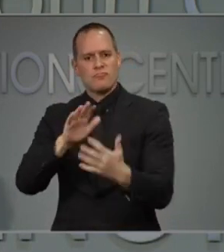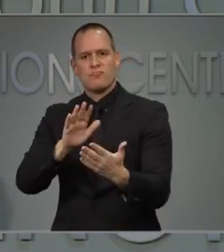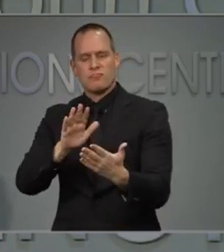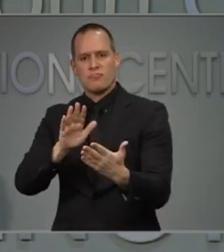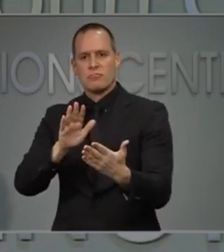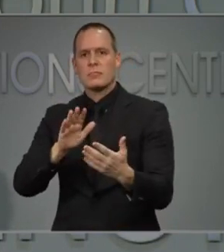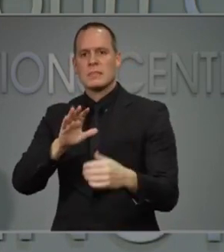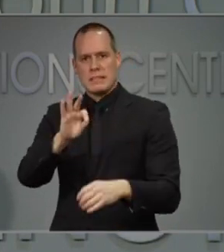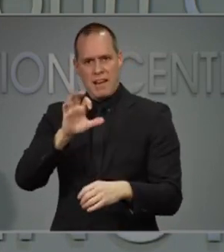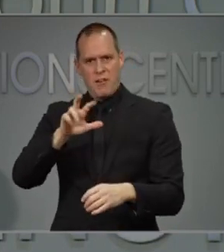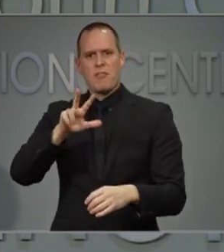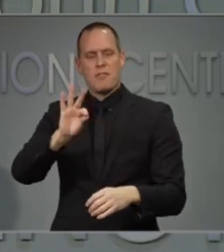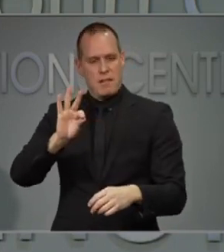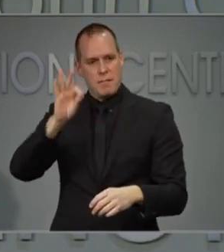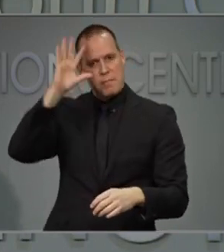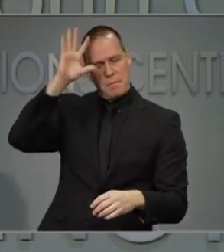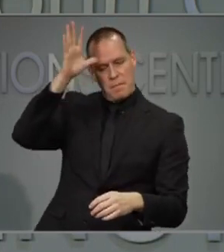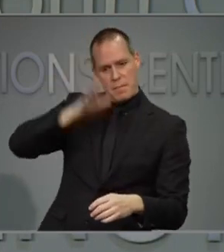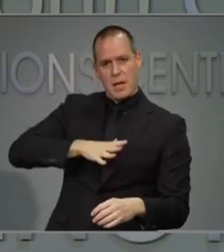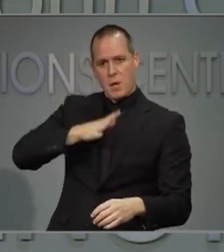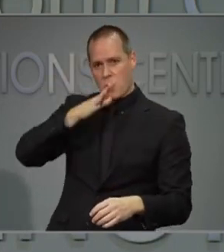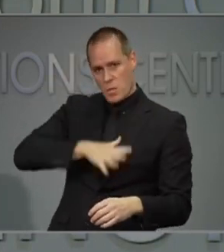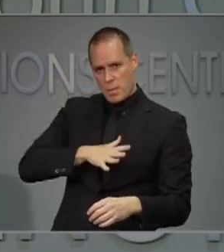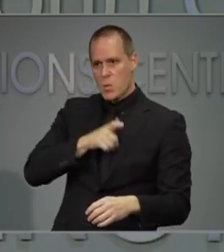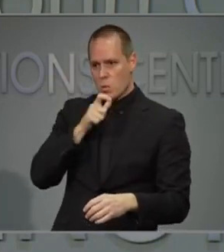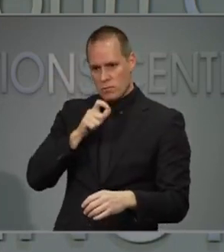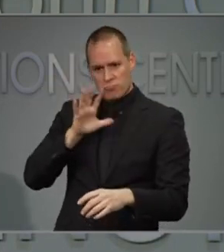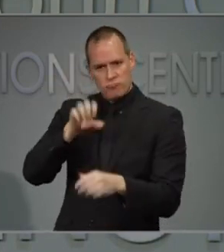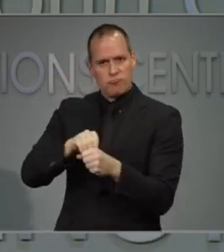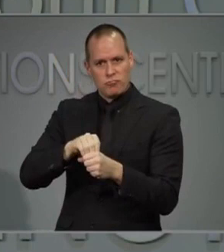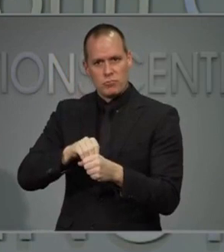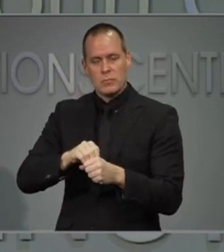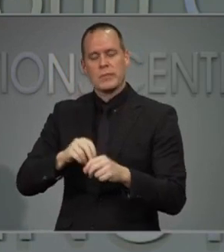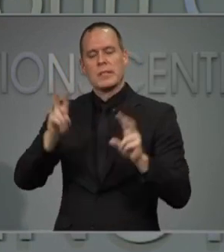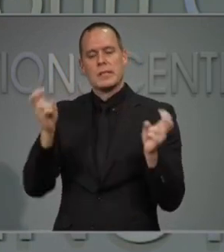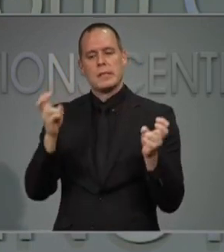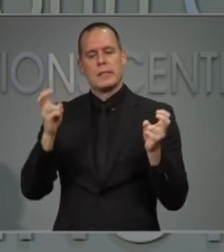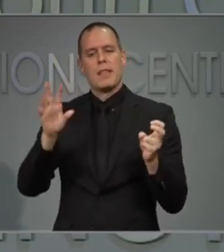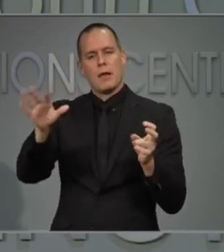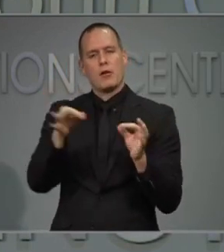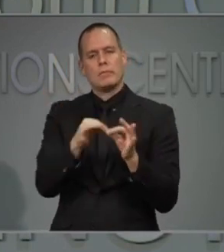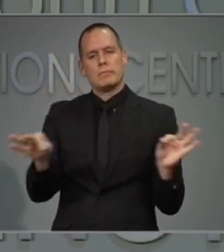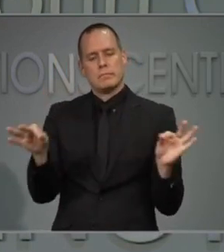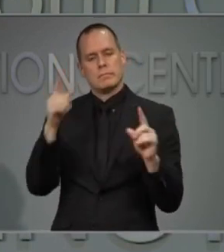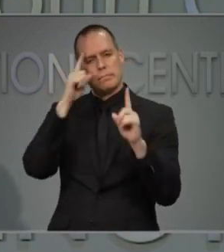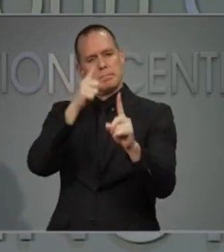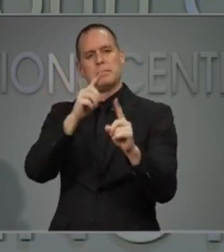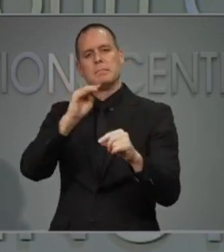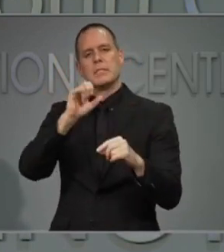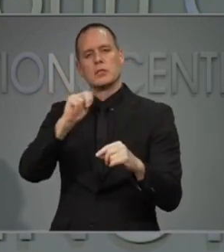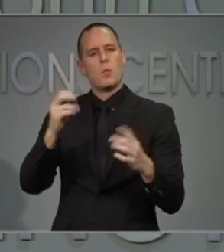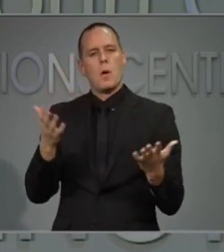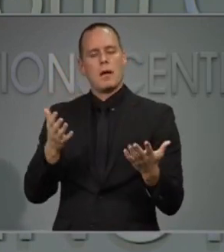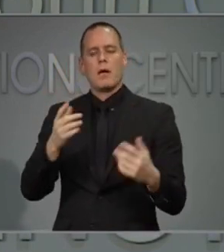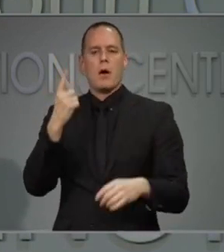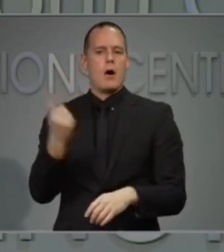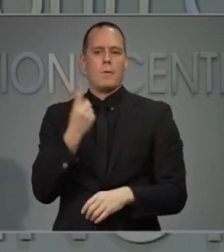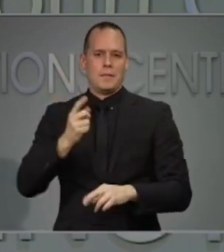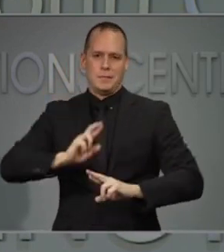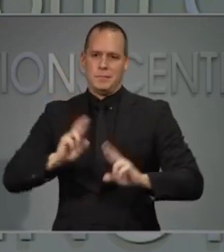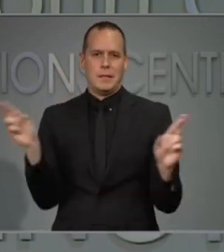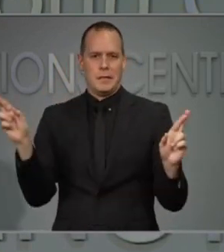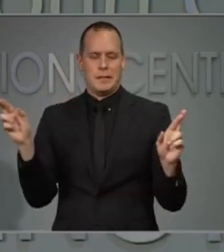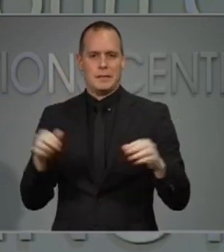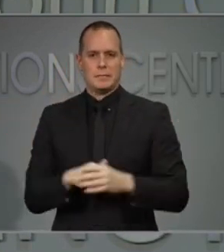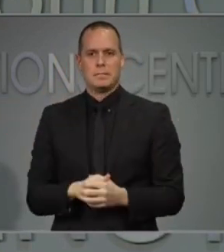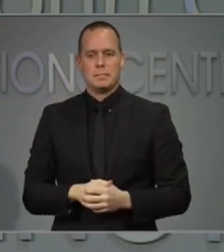have been there when we need them, always ready as their mission explains. Yesterday, our head